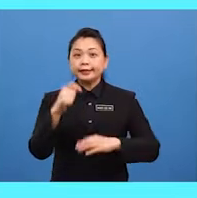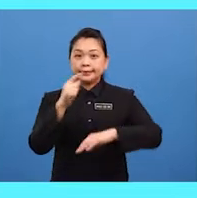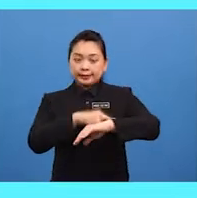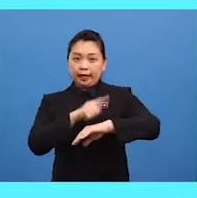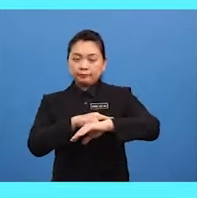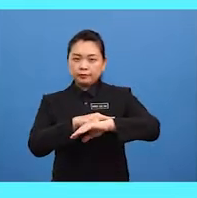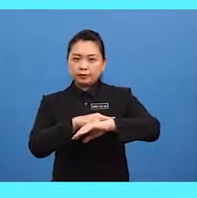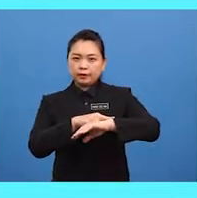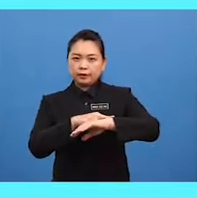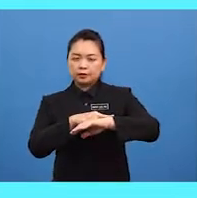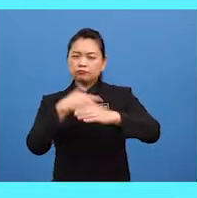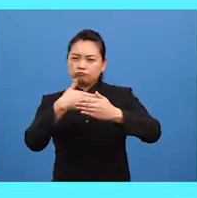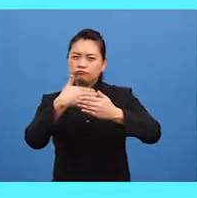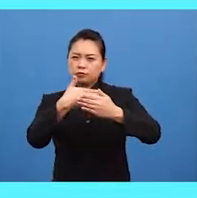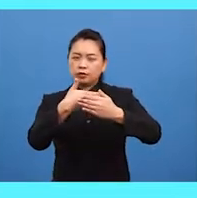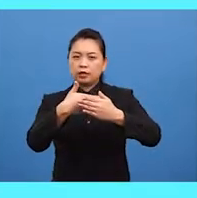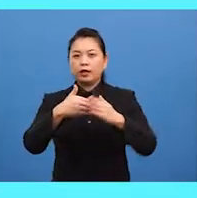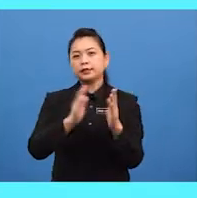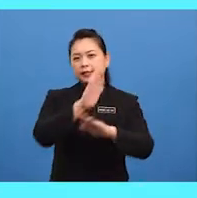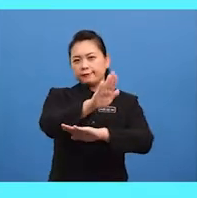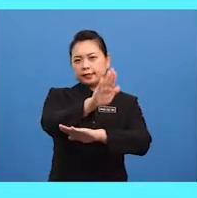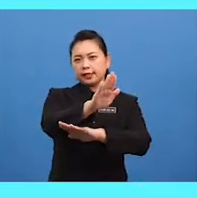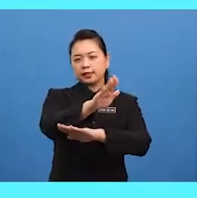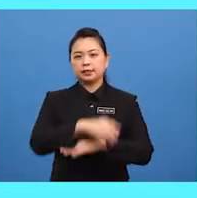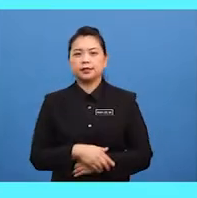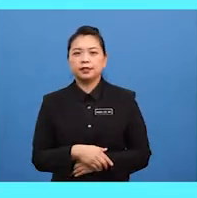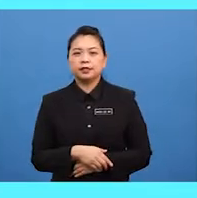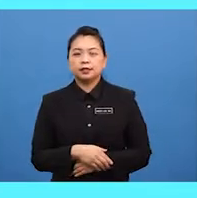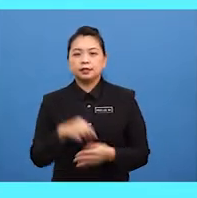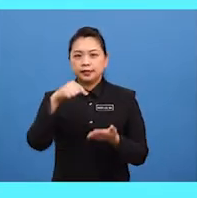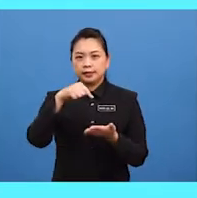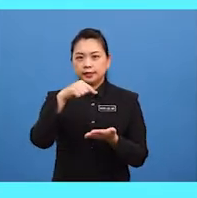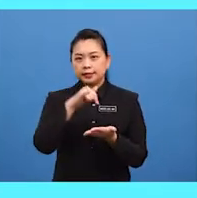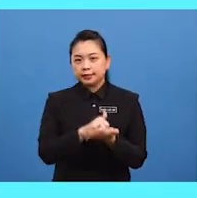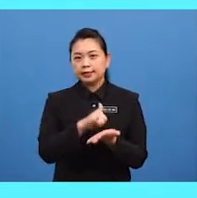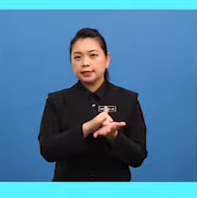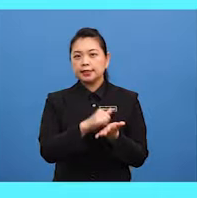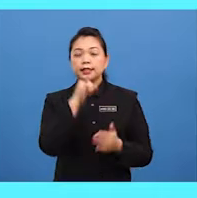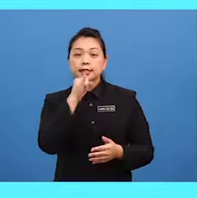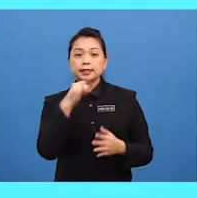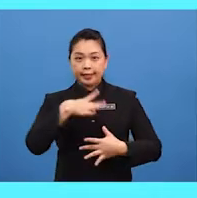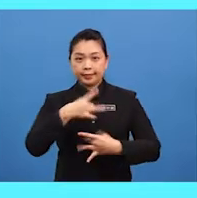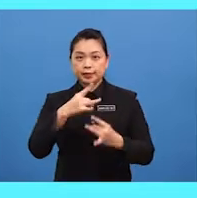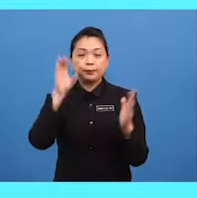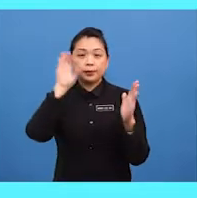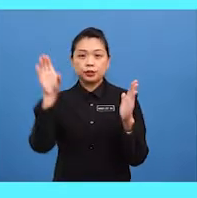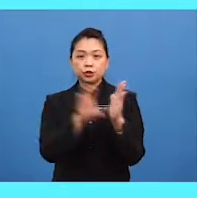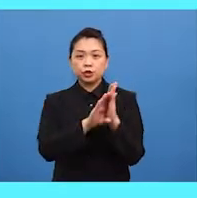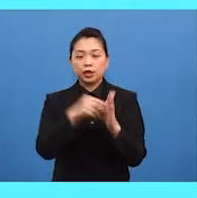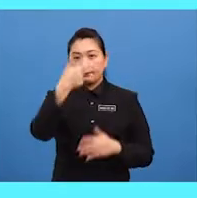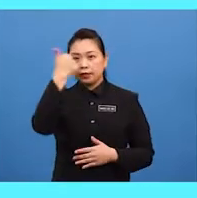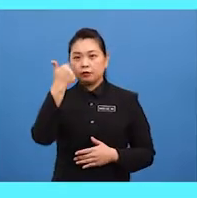time is almost late evening this is an interesting picture because